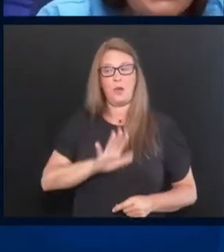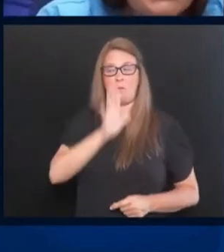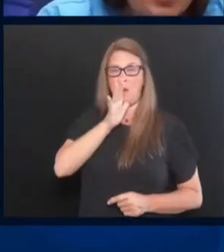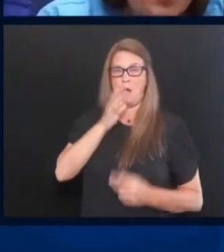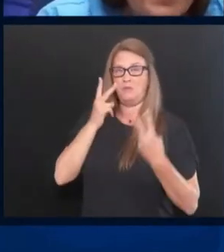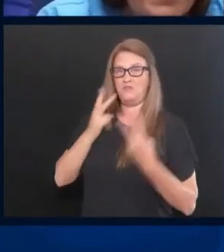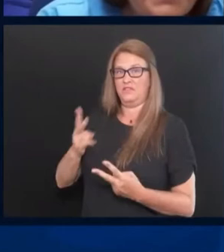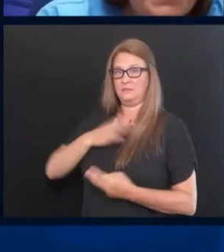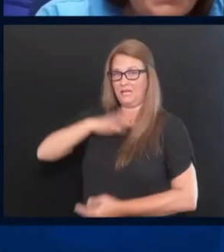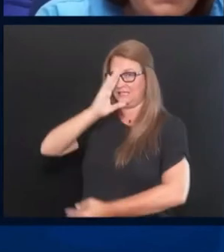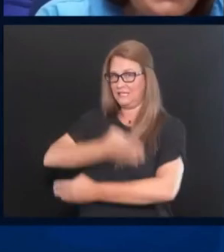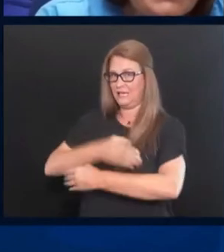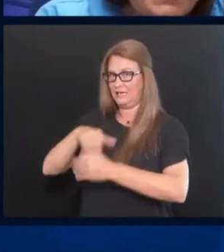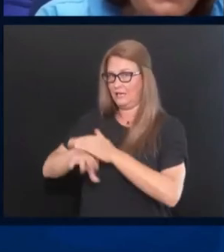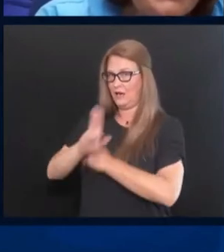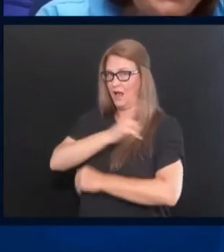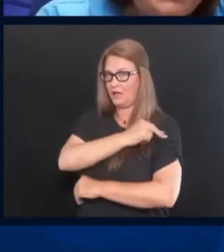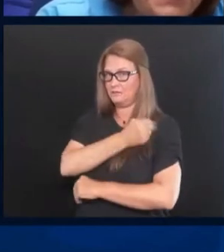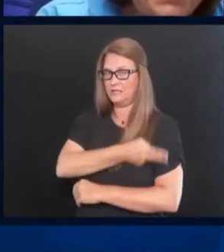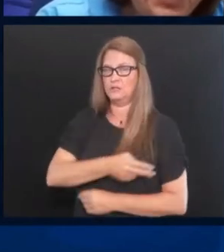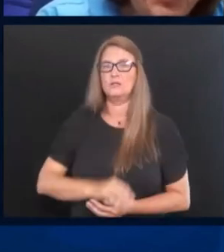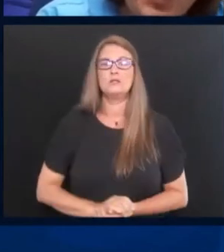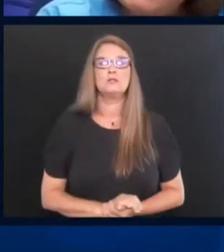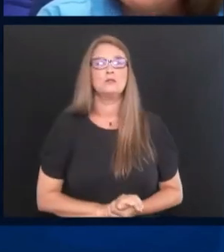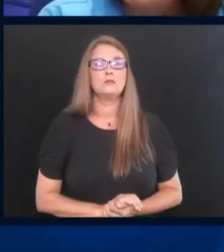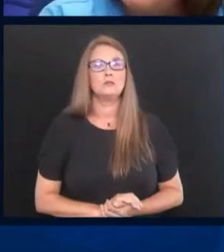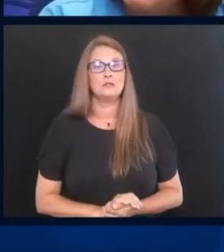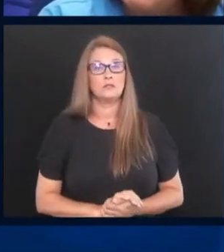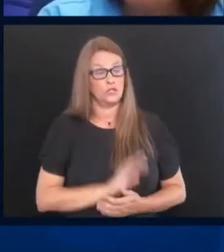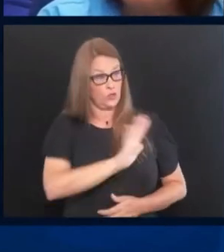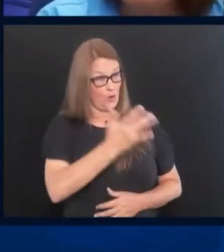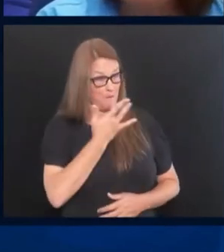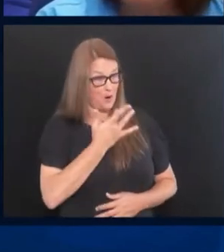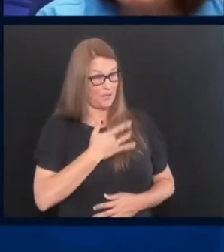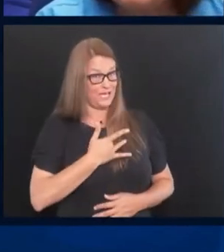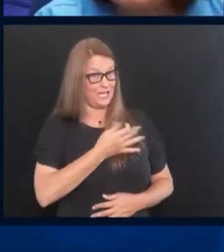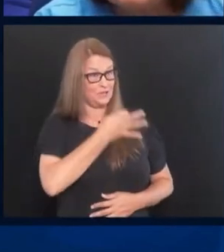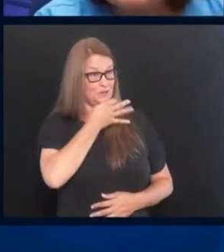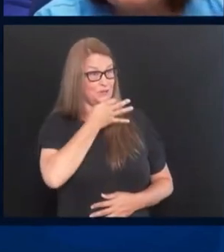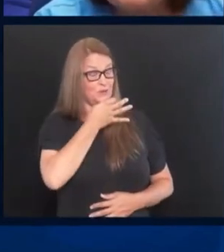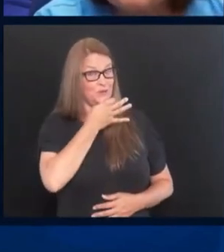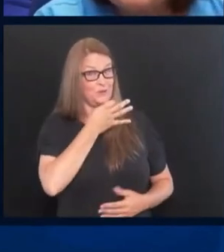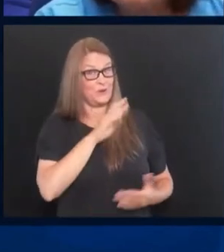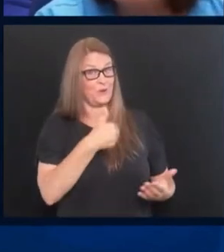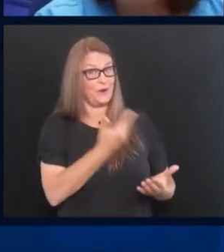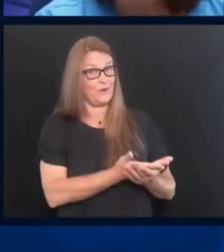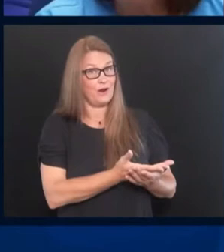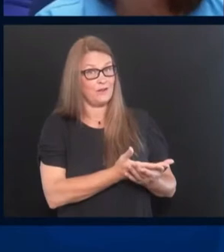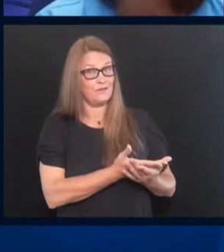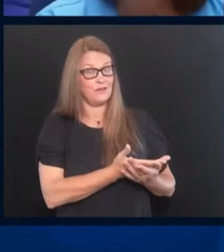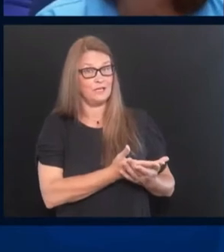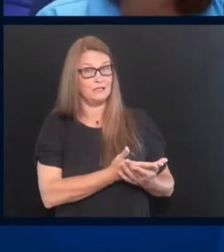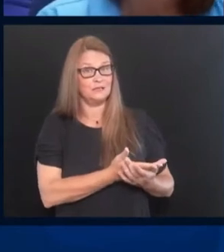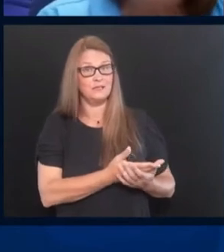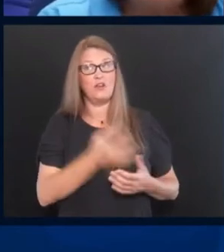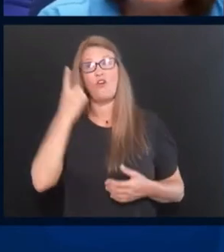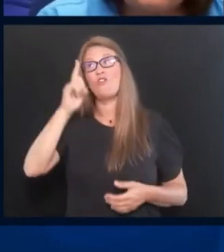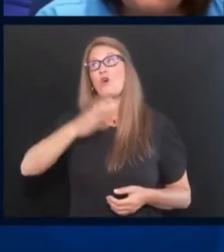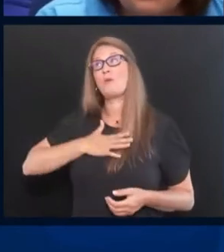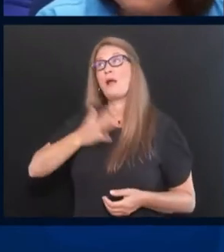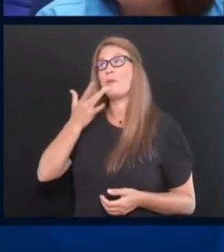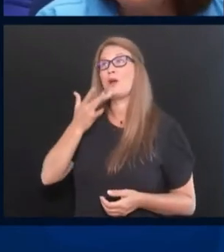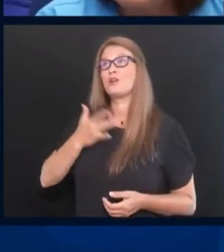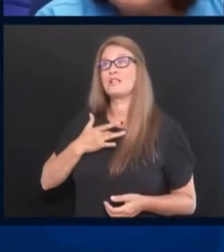And Jackson told me, he said, I said, your birthday's coming up. He said, yes. He said, for my birthday,